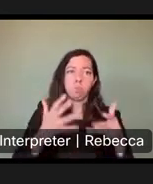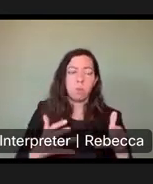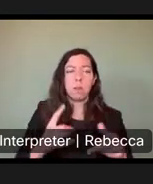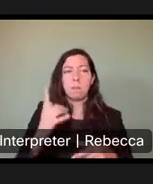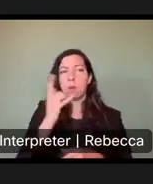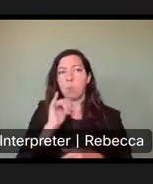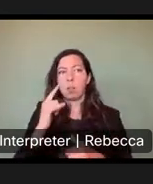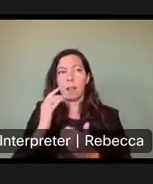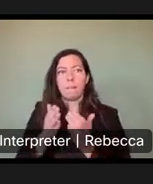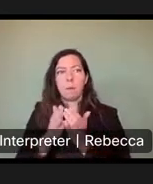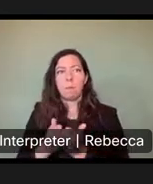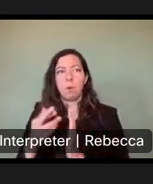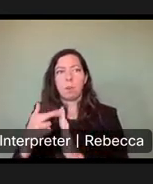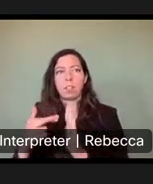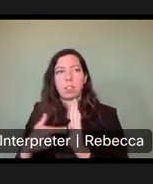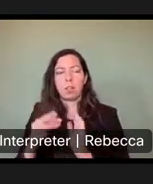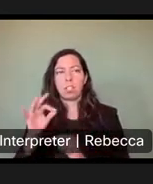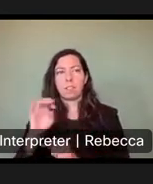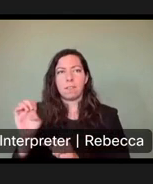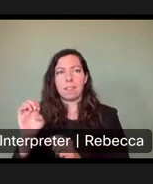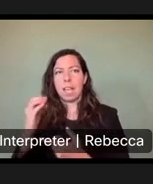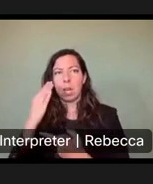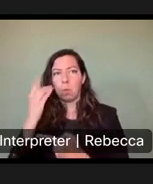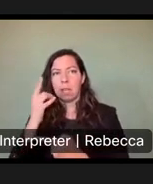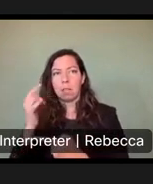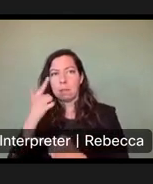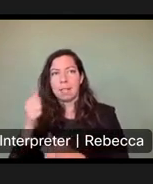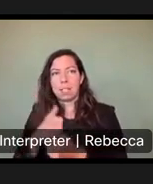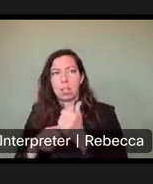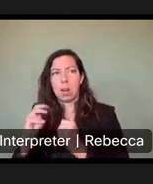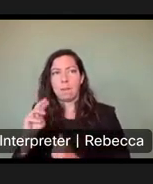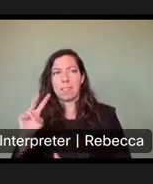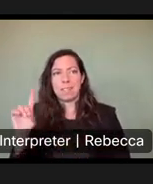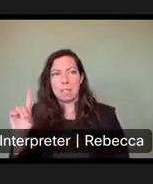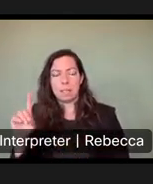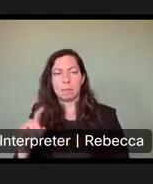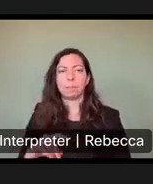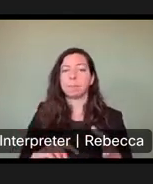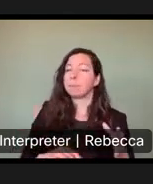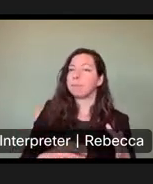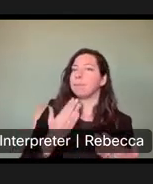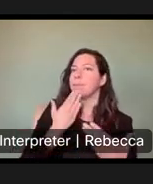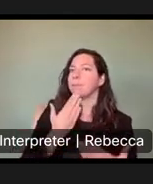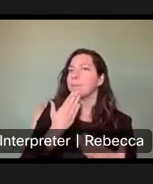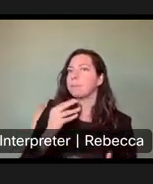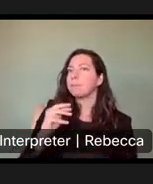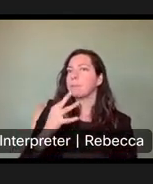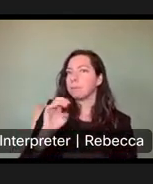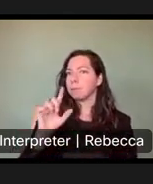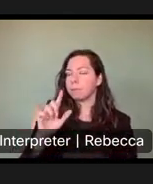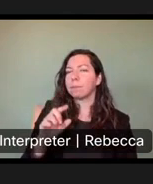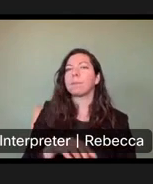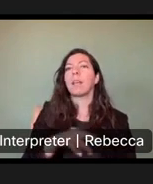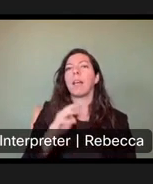fees since that's under the helm of MVD. So MVD manages, uh, thank you, Michael. MVD manages the